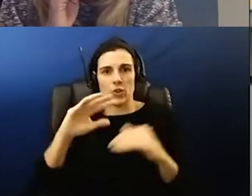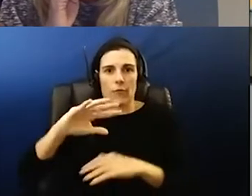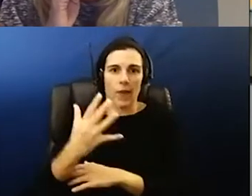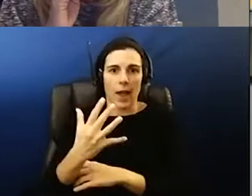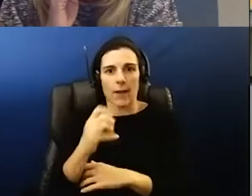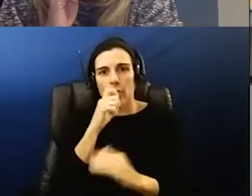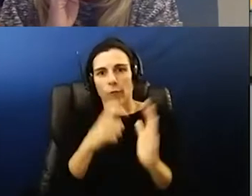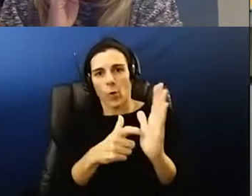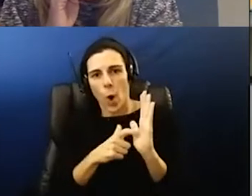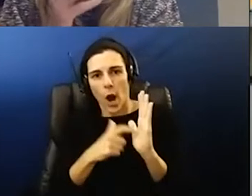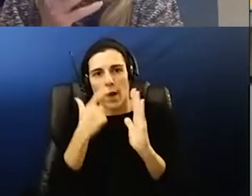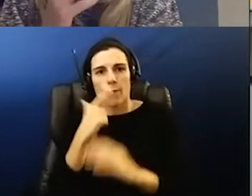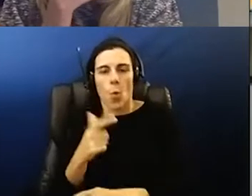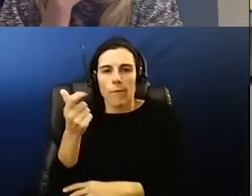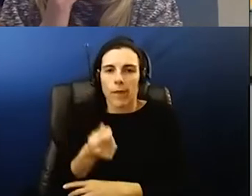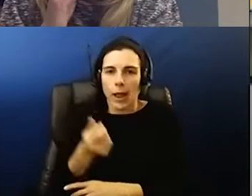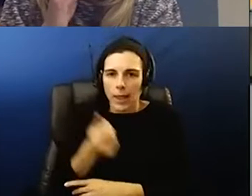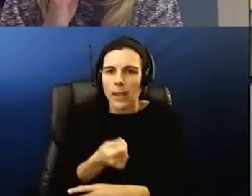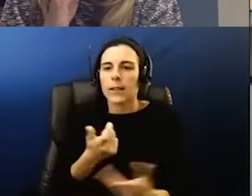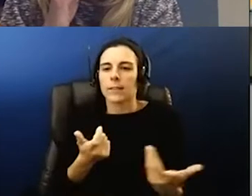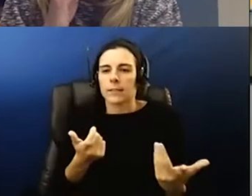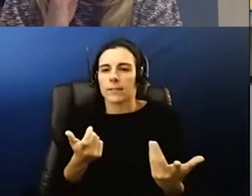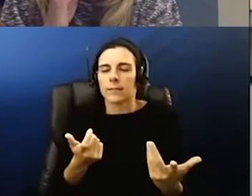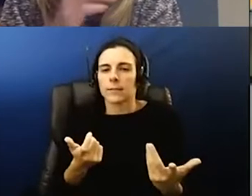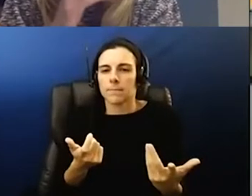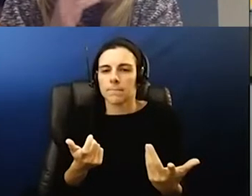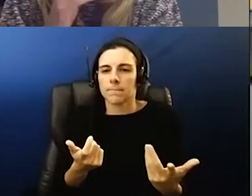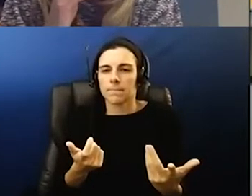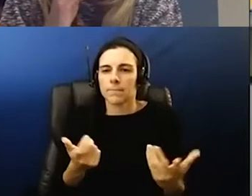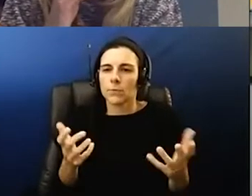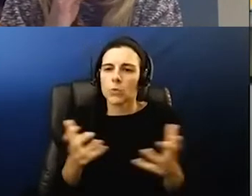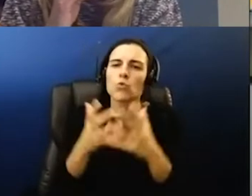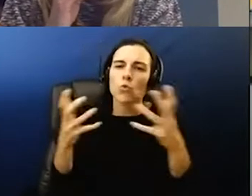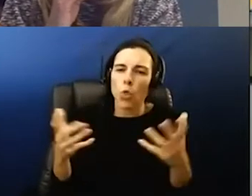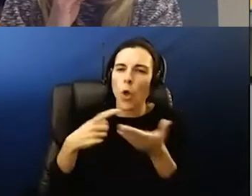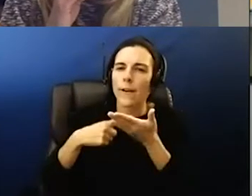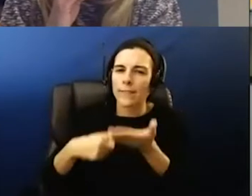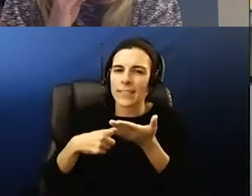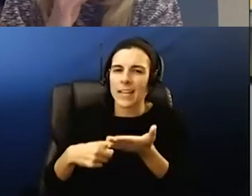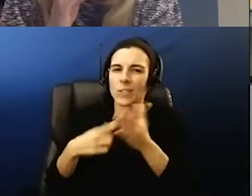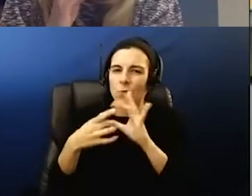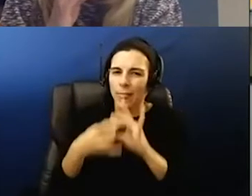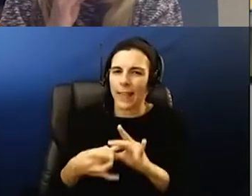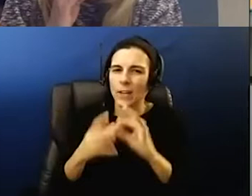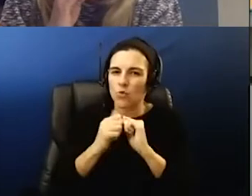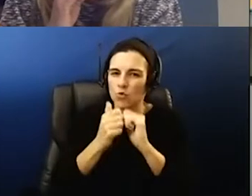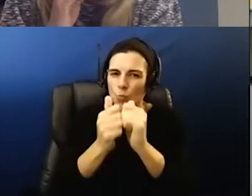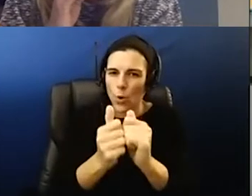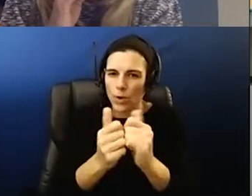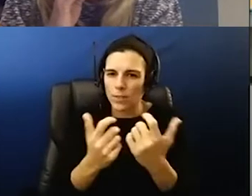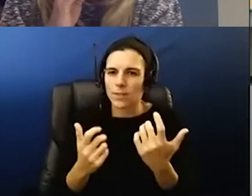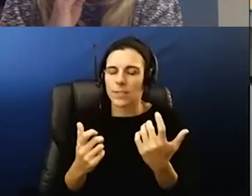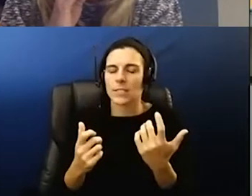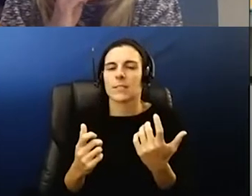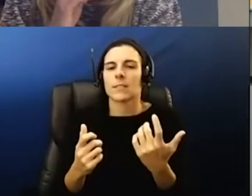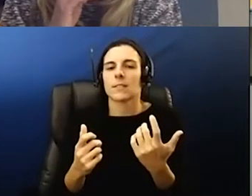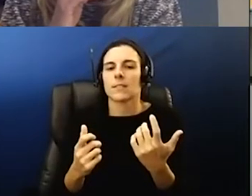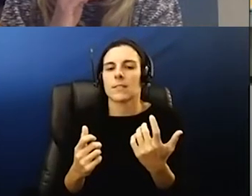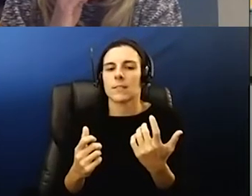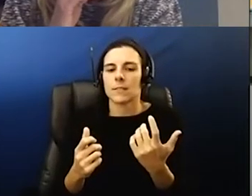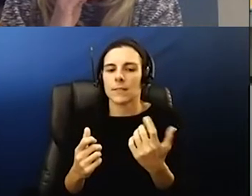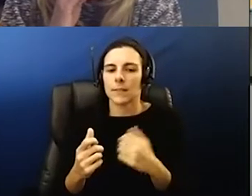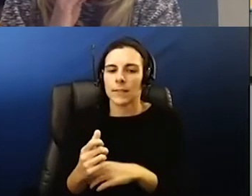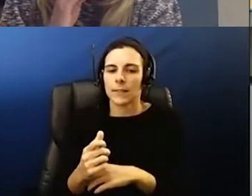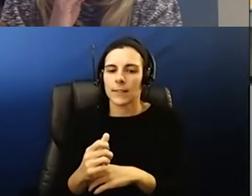for funding and you know i would just kick it off by saying there's a lot of discussion around this these decisions are not made um in a cavalier